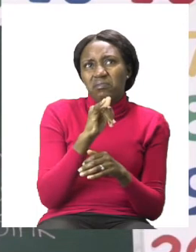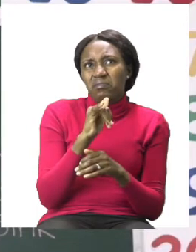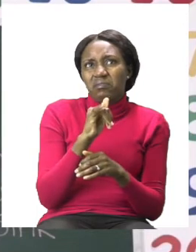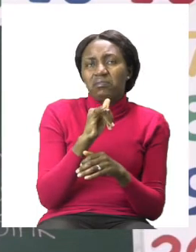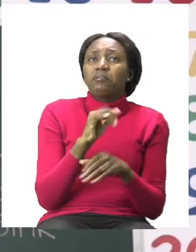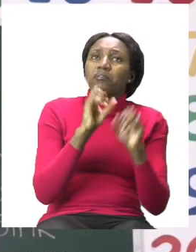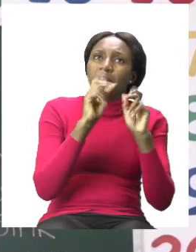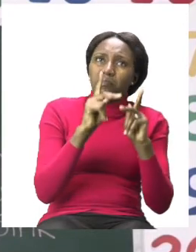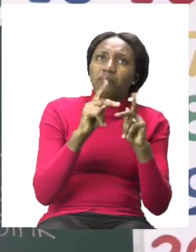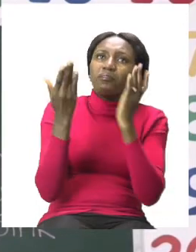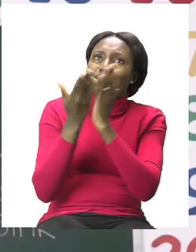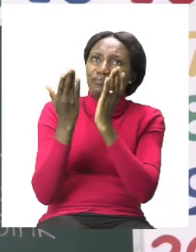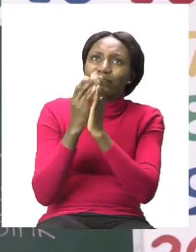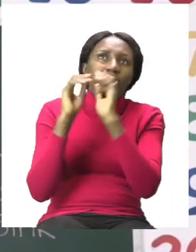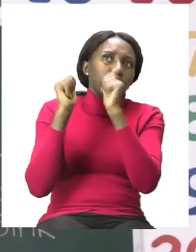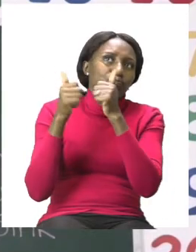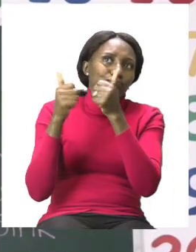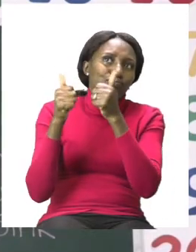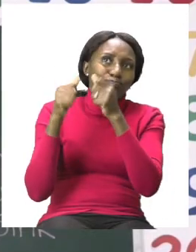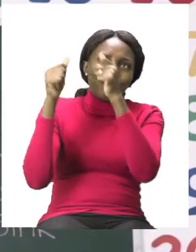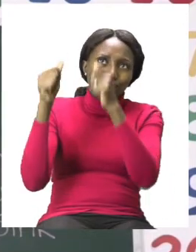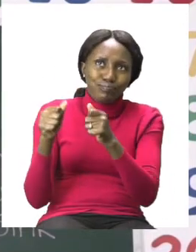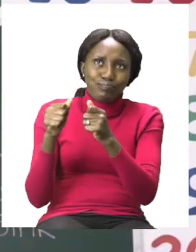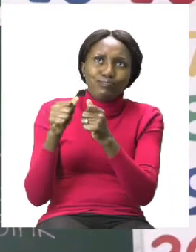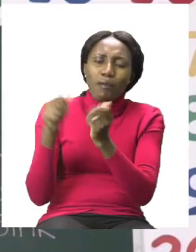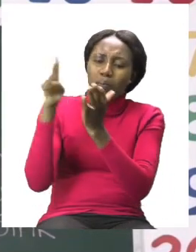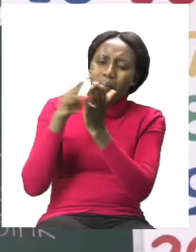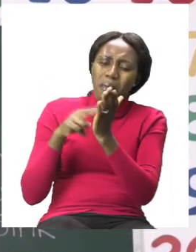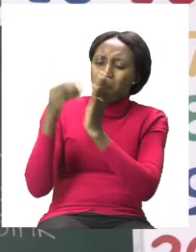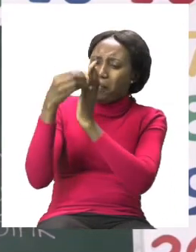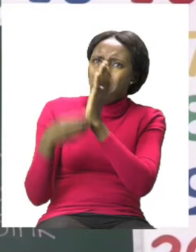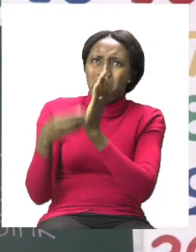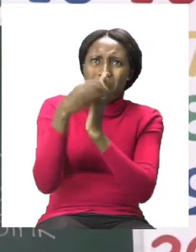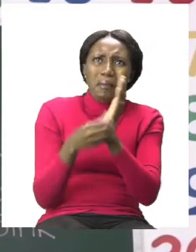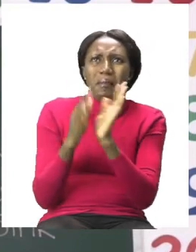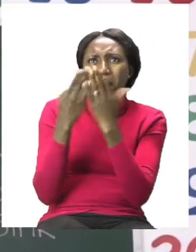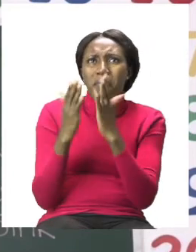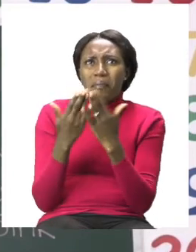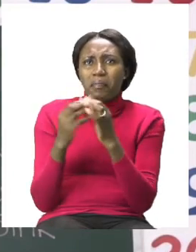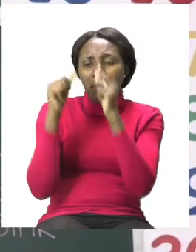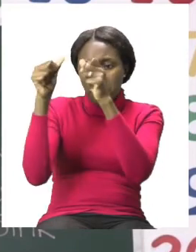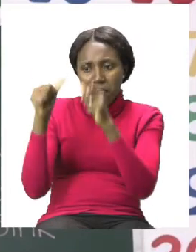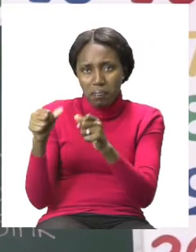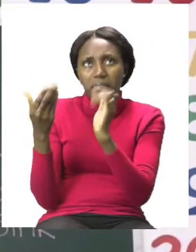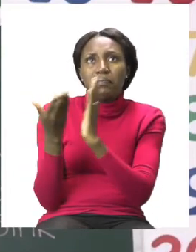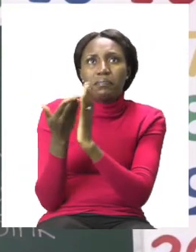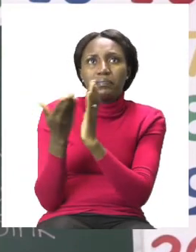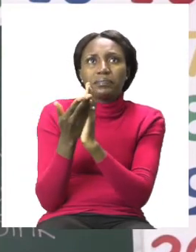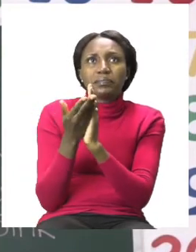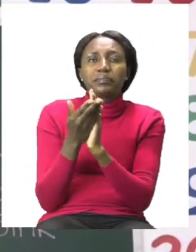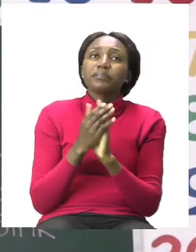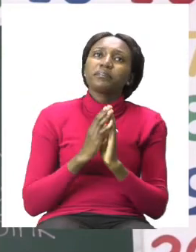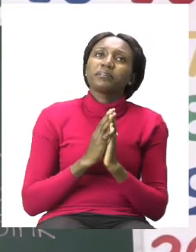well done that's where all the books are. So we're going to paste it at school. The next one